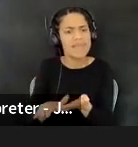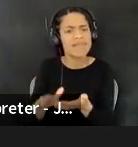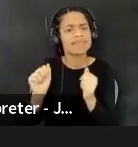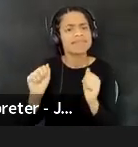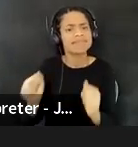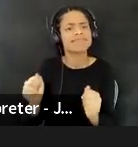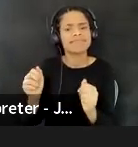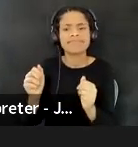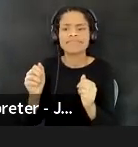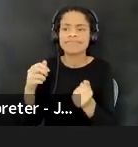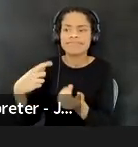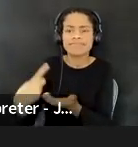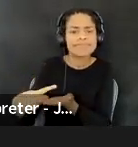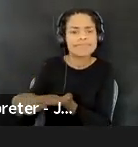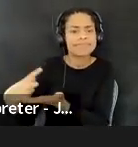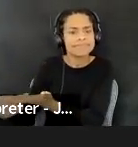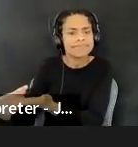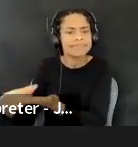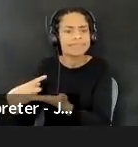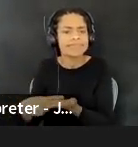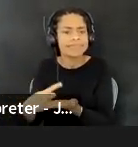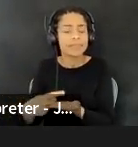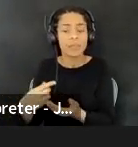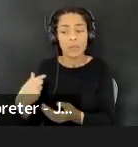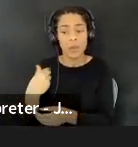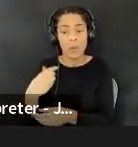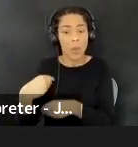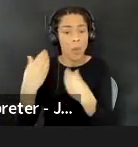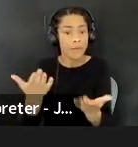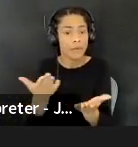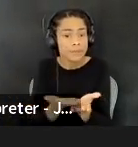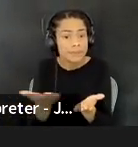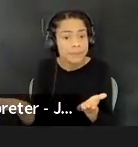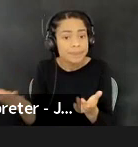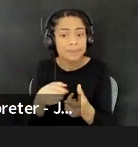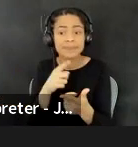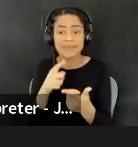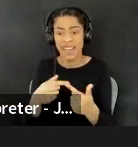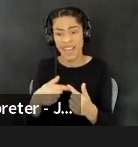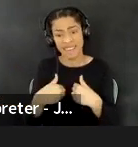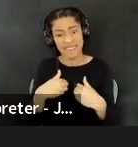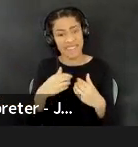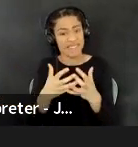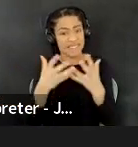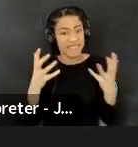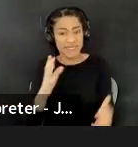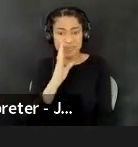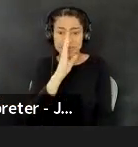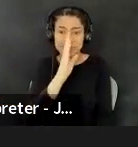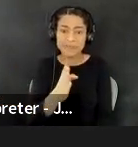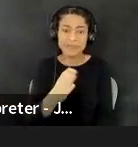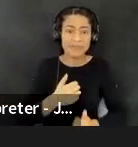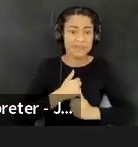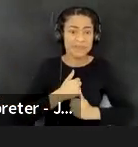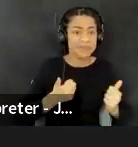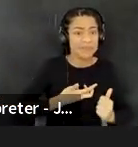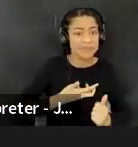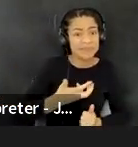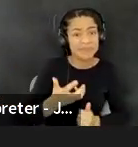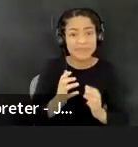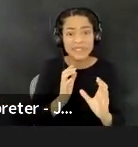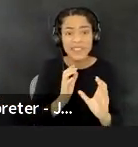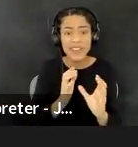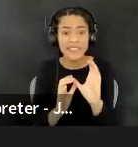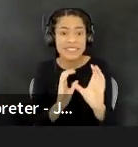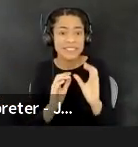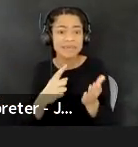this material, uh, offering a lot of questions, having a lot of frank and vulnerable conversations about how difficult it was to sit in this work.